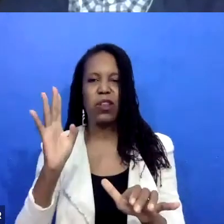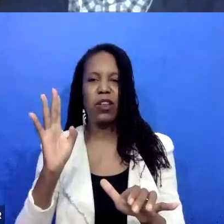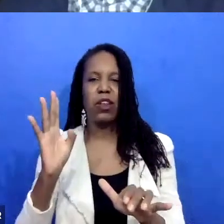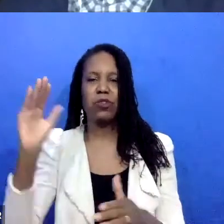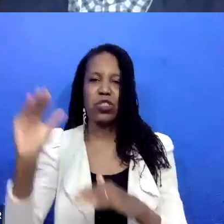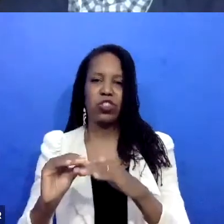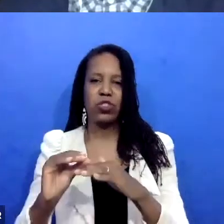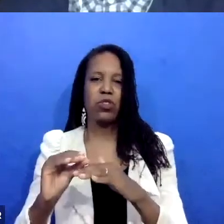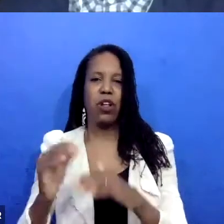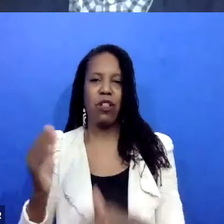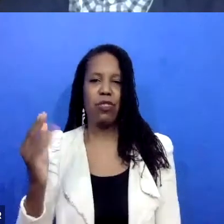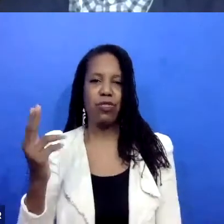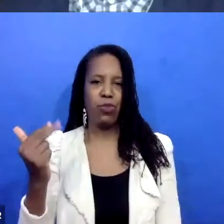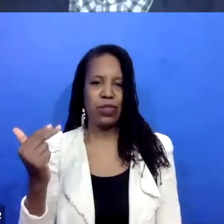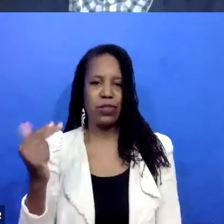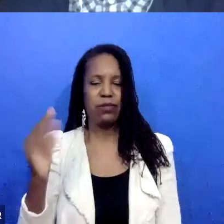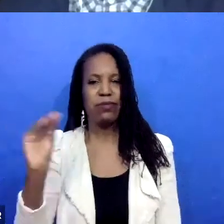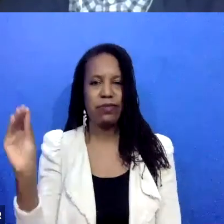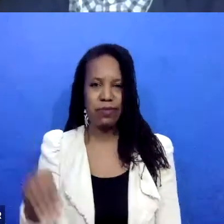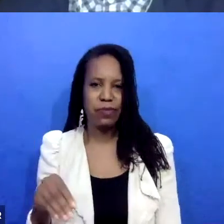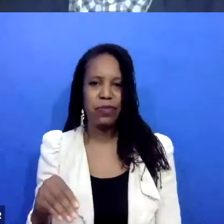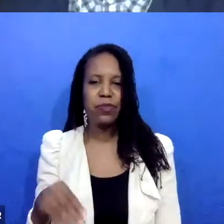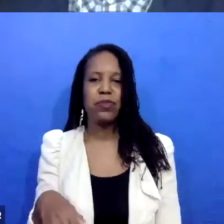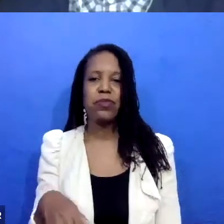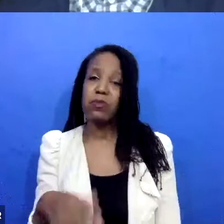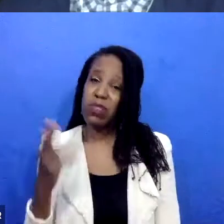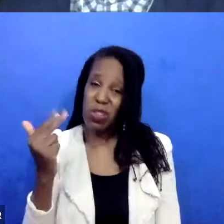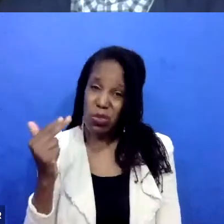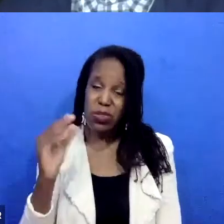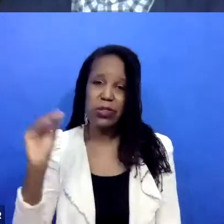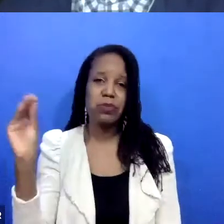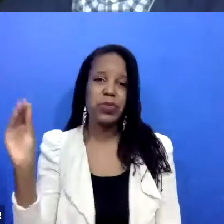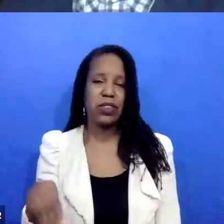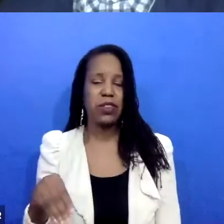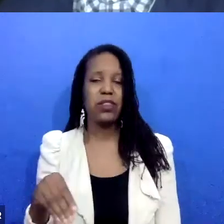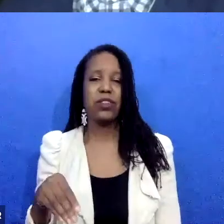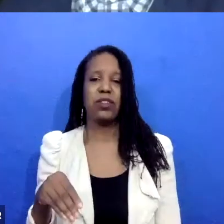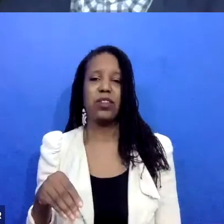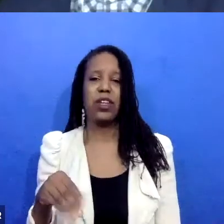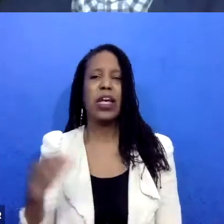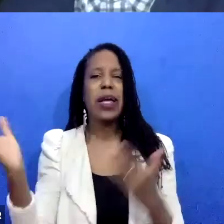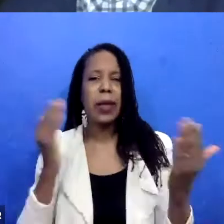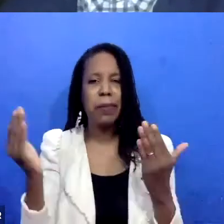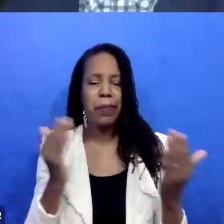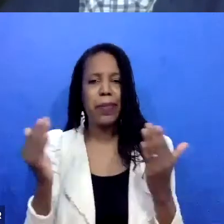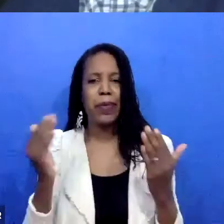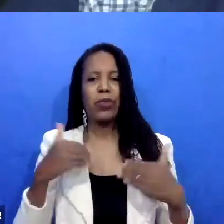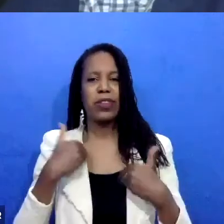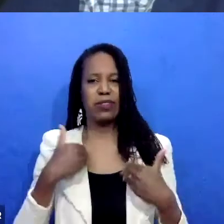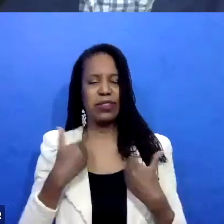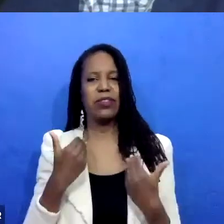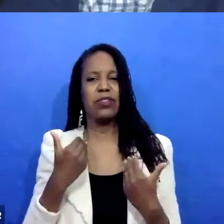And so that has been really 13% recidivism rate as compared to the youth who are just charged with a crime,